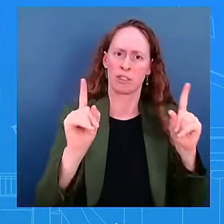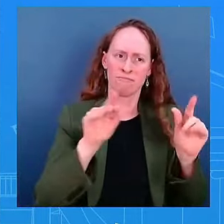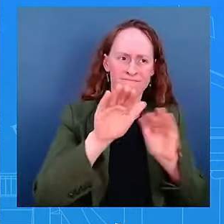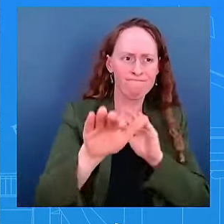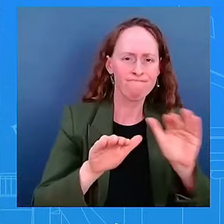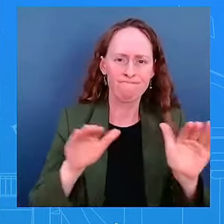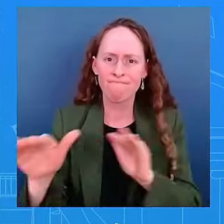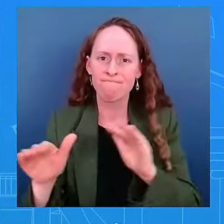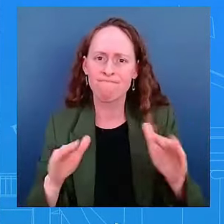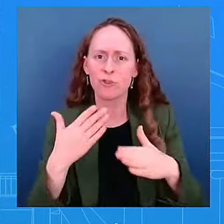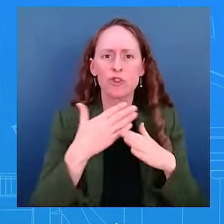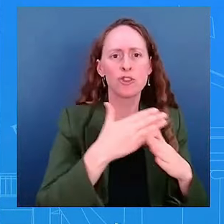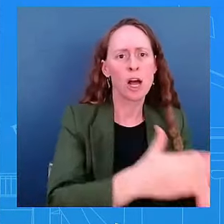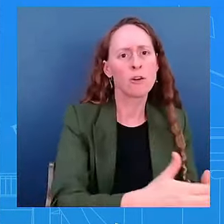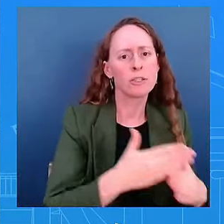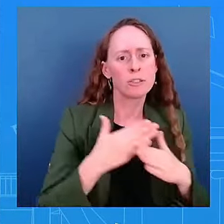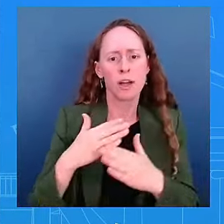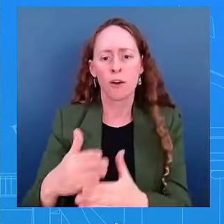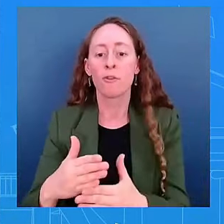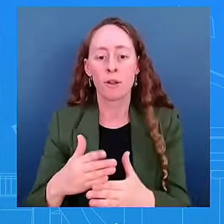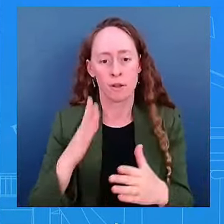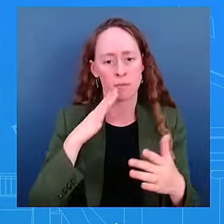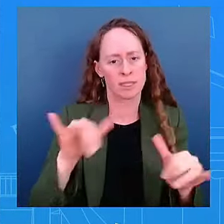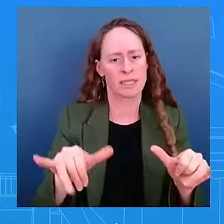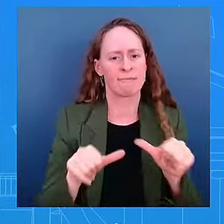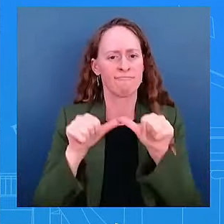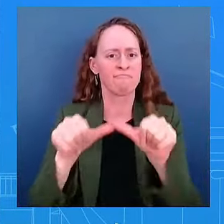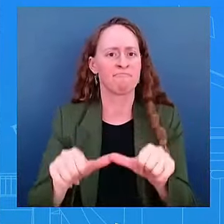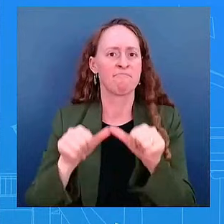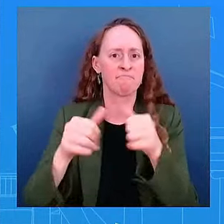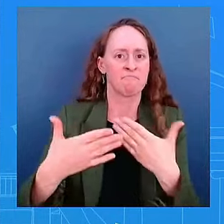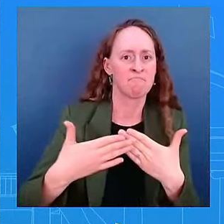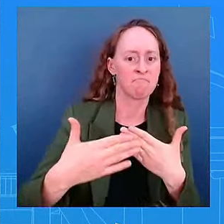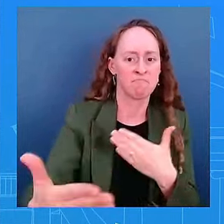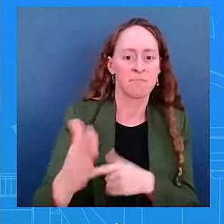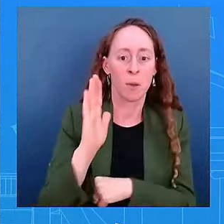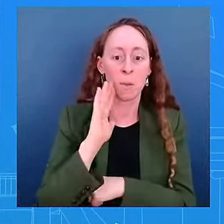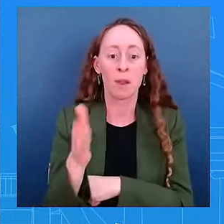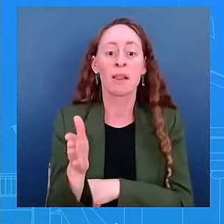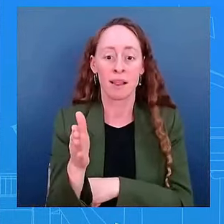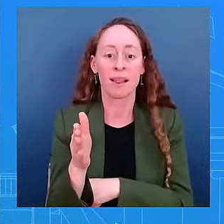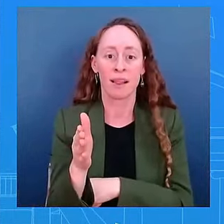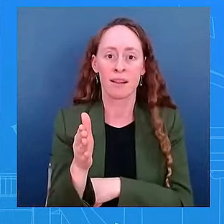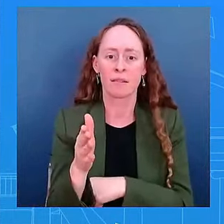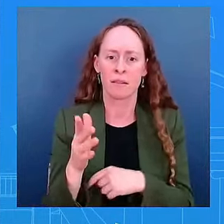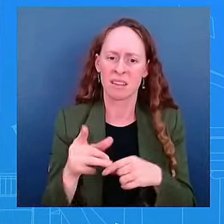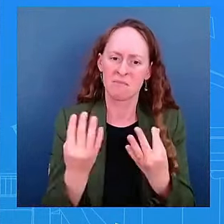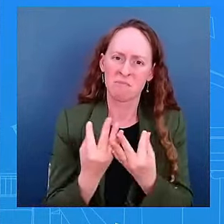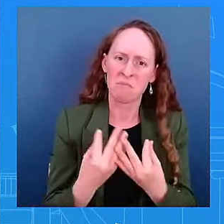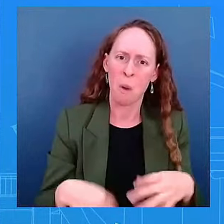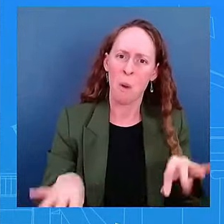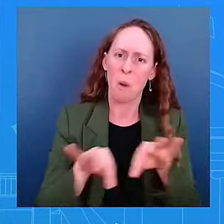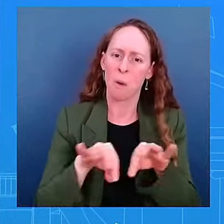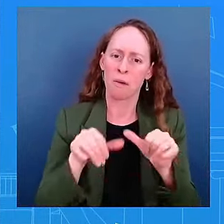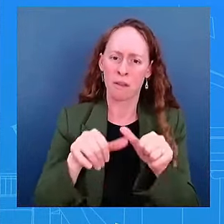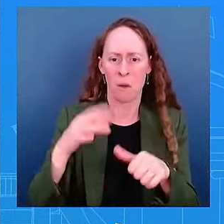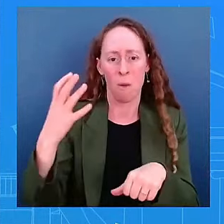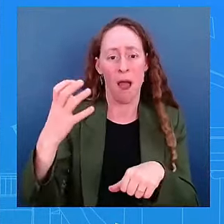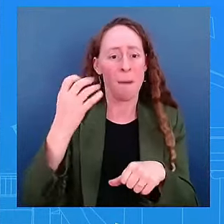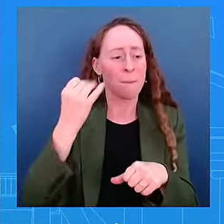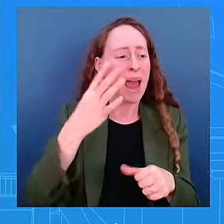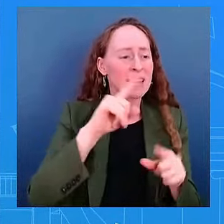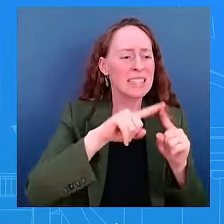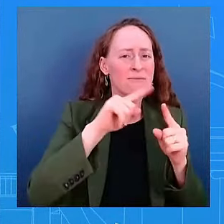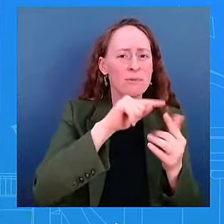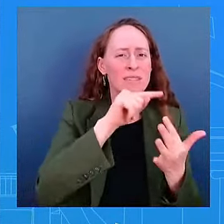of his term, and there's going to be important issues that he wants to get done. We don't have anything right now to lay out,